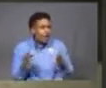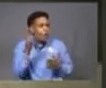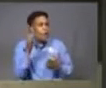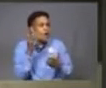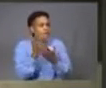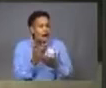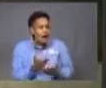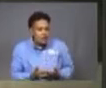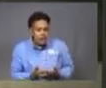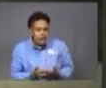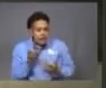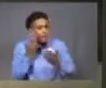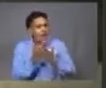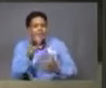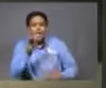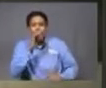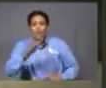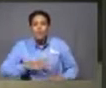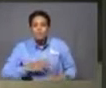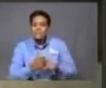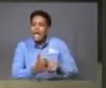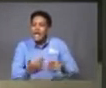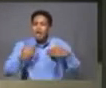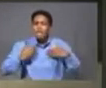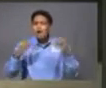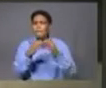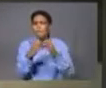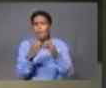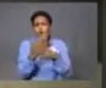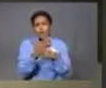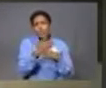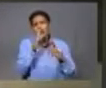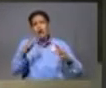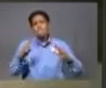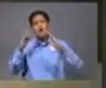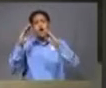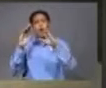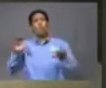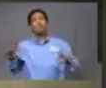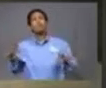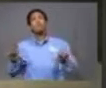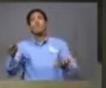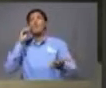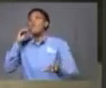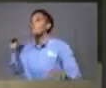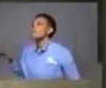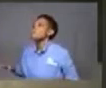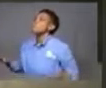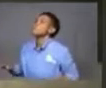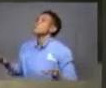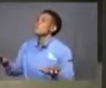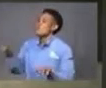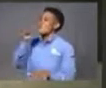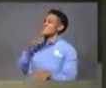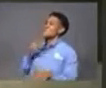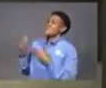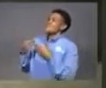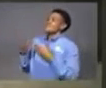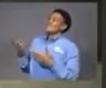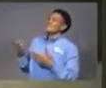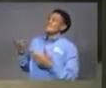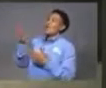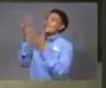factor. The fact that women carry a greater share of household work is also another